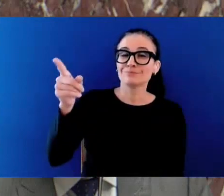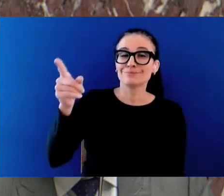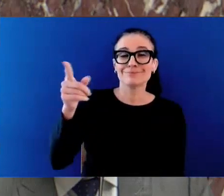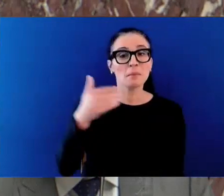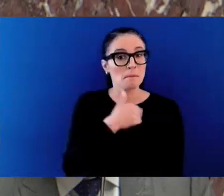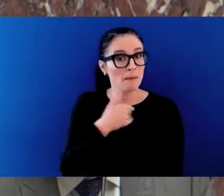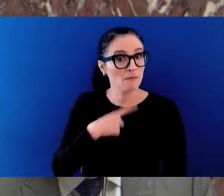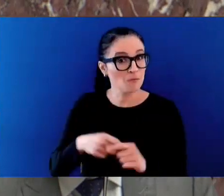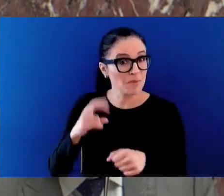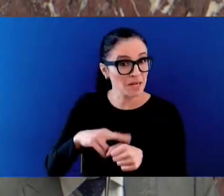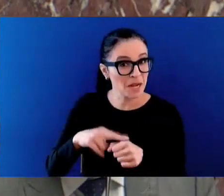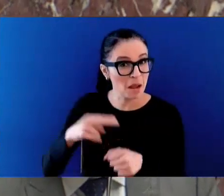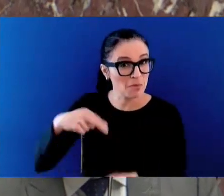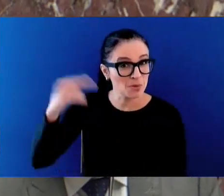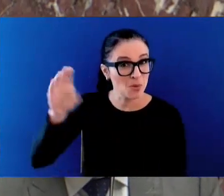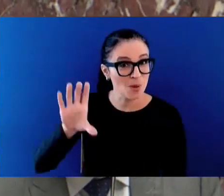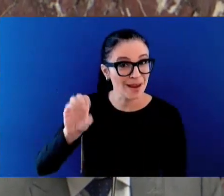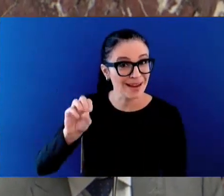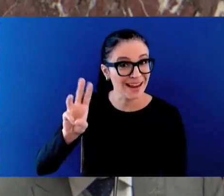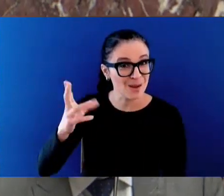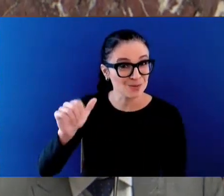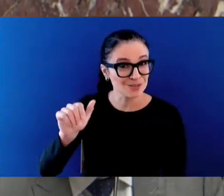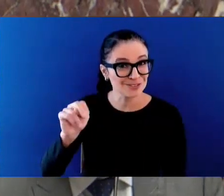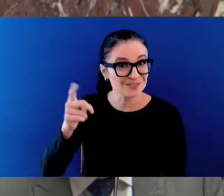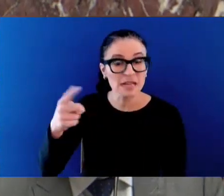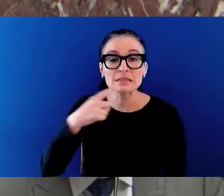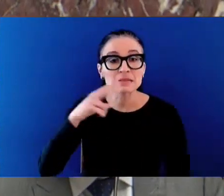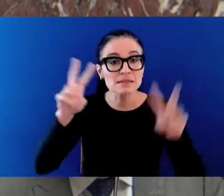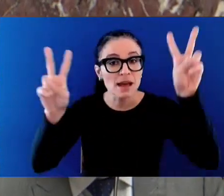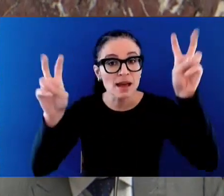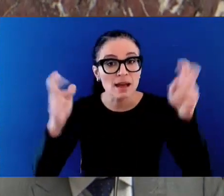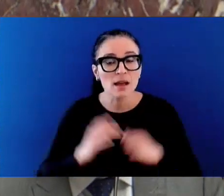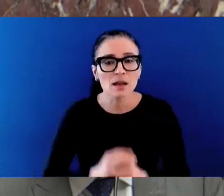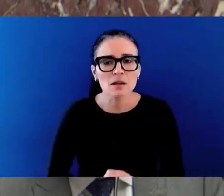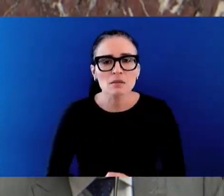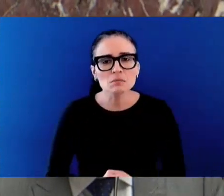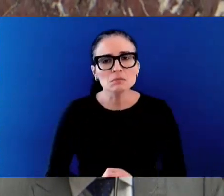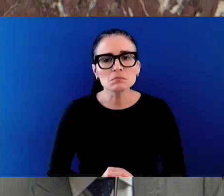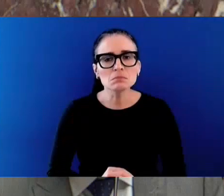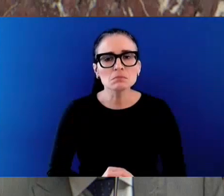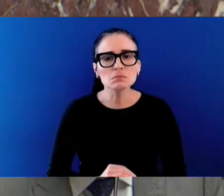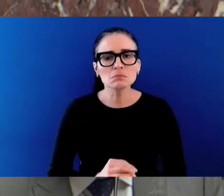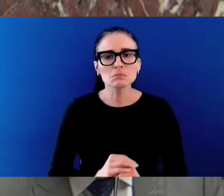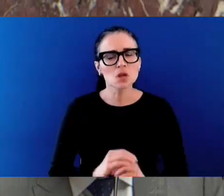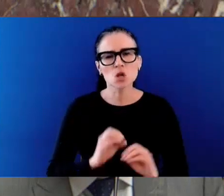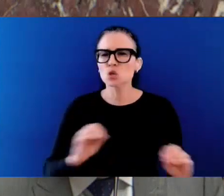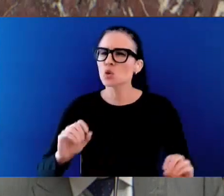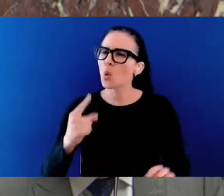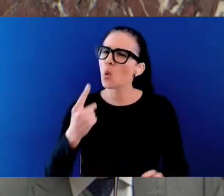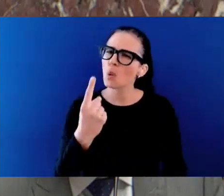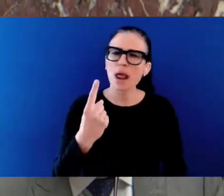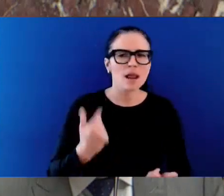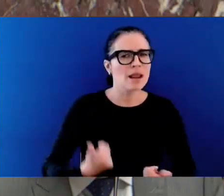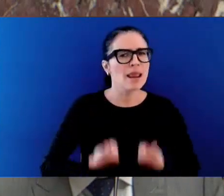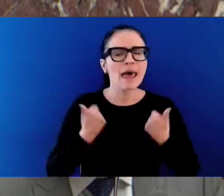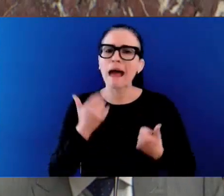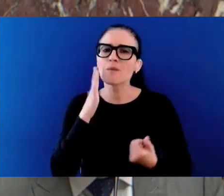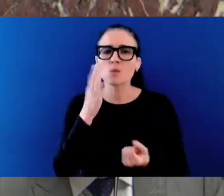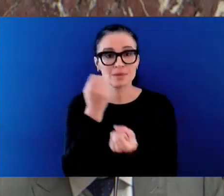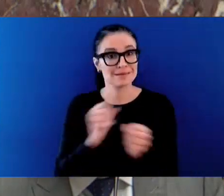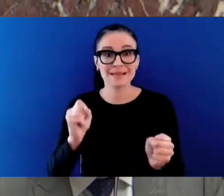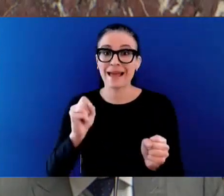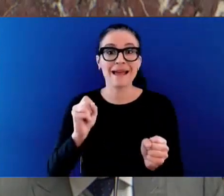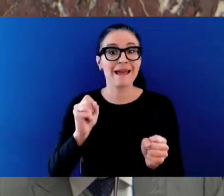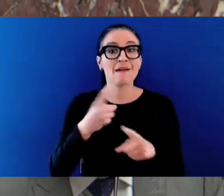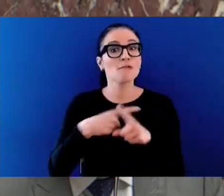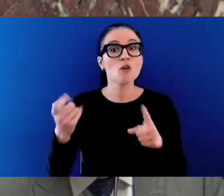life will be saved by cancelling decriminalization in this province, and it's clear that we are turning the corner, end quote.